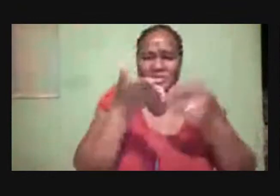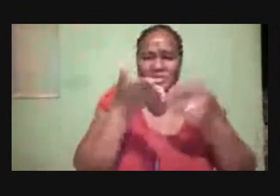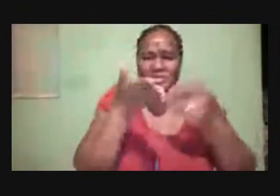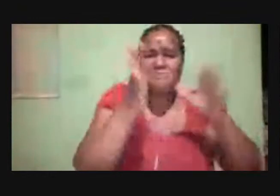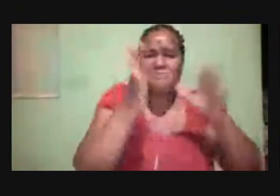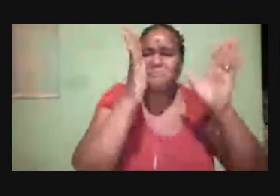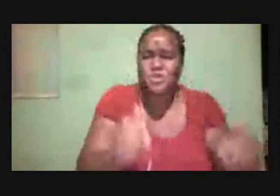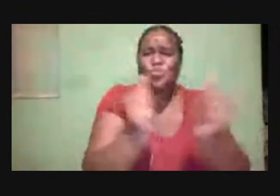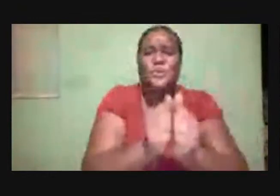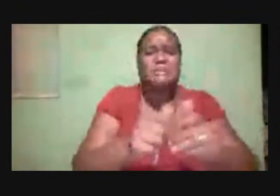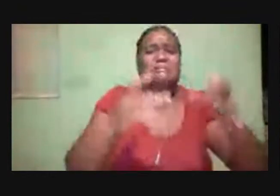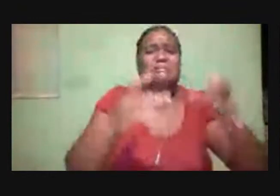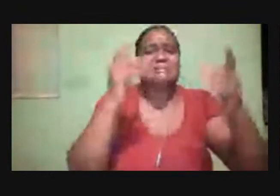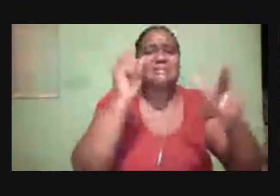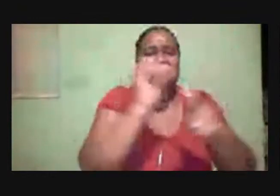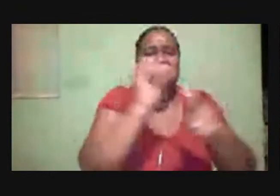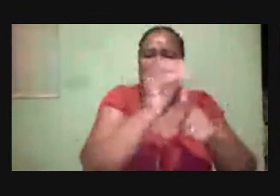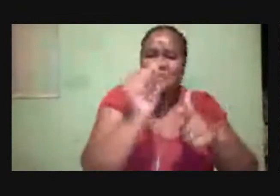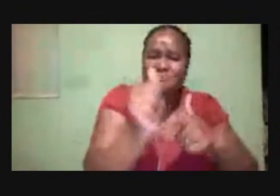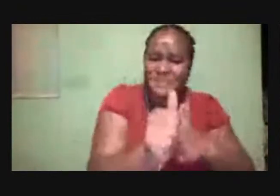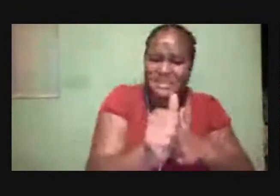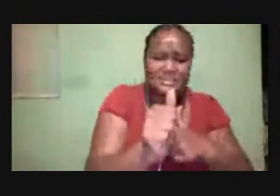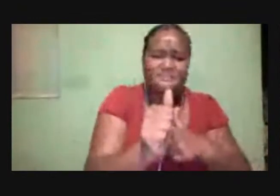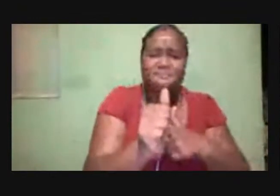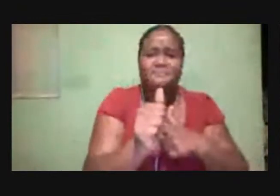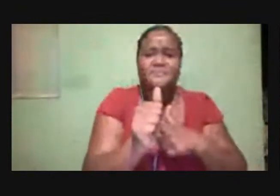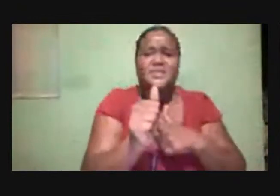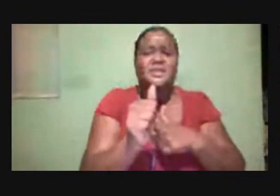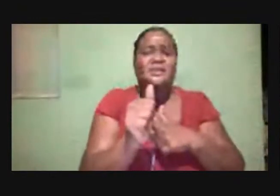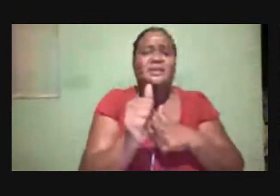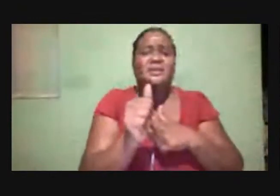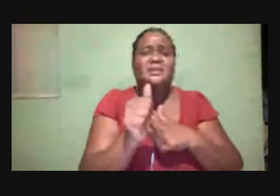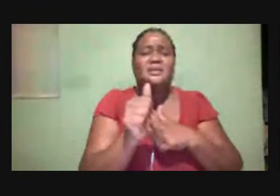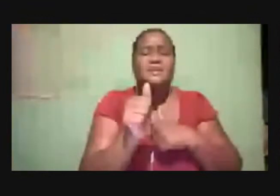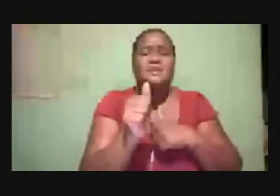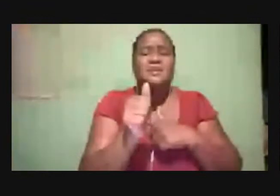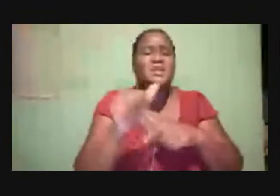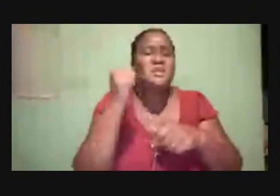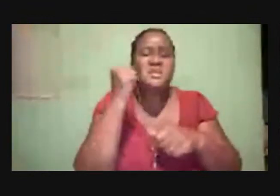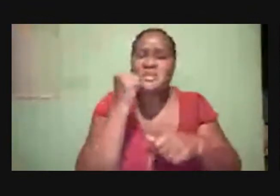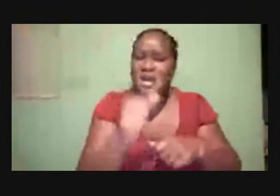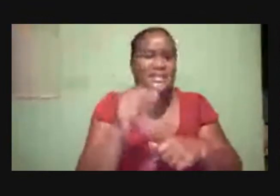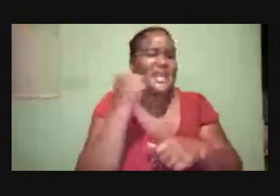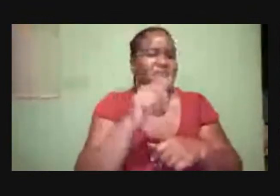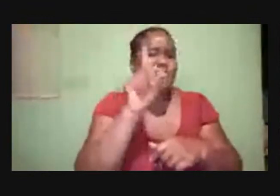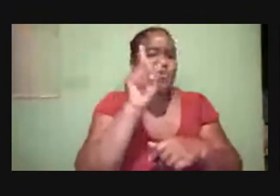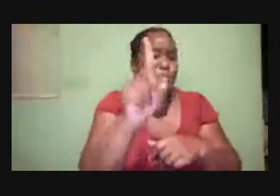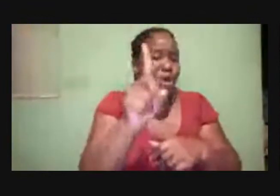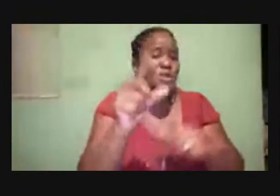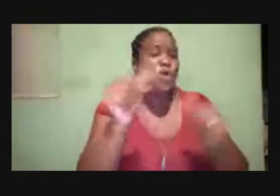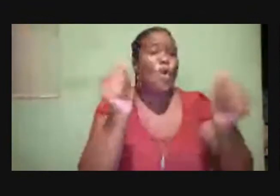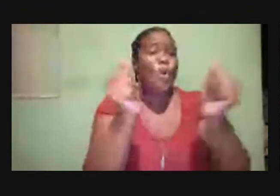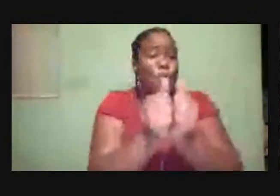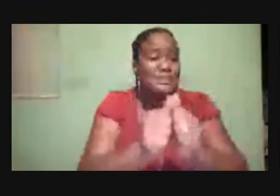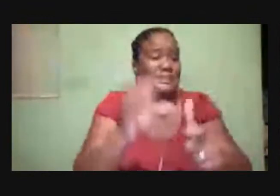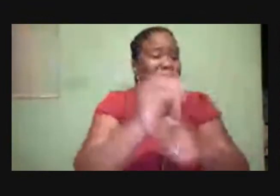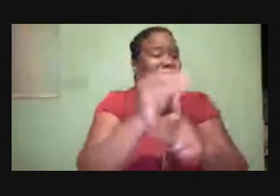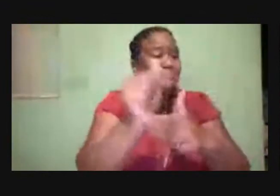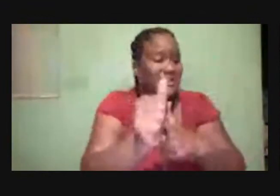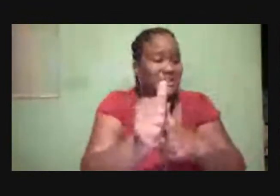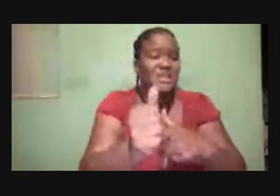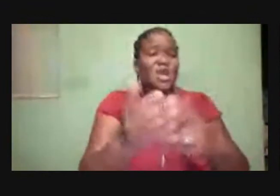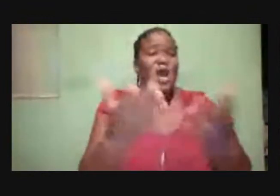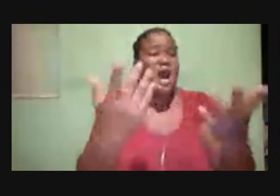On to say Not everyone With a disability Becomes depressed And those Who do Become